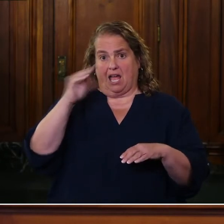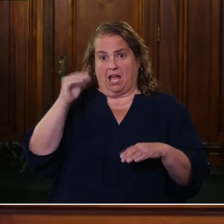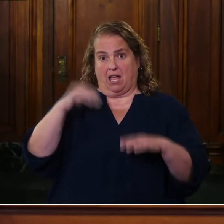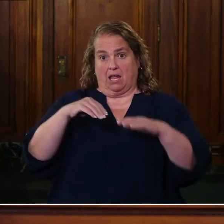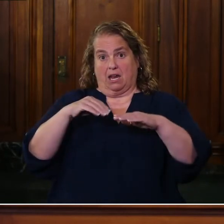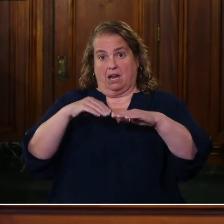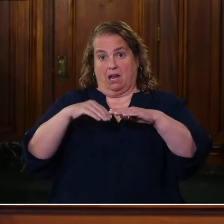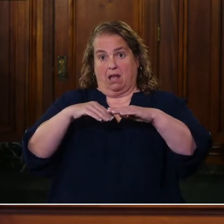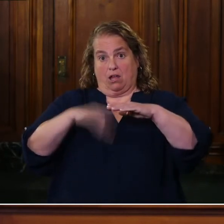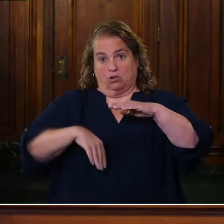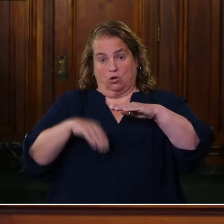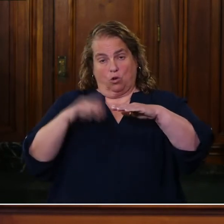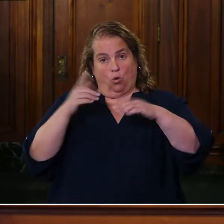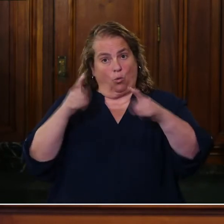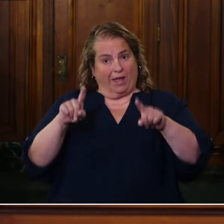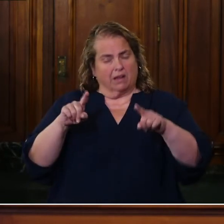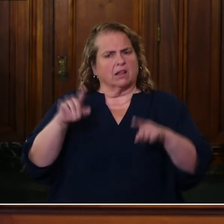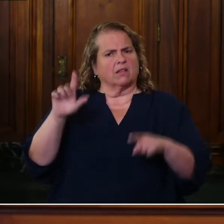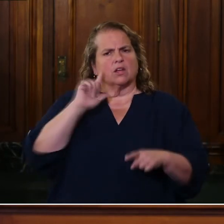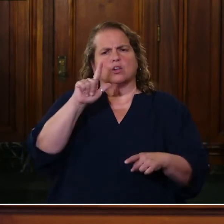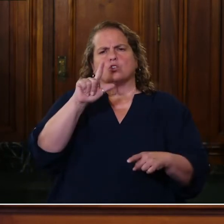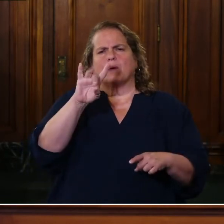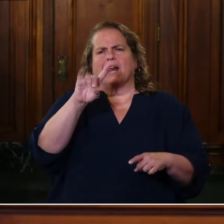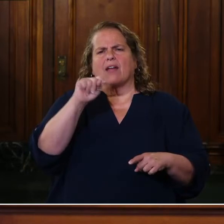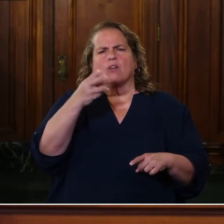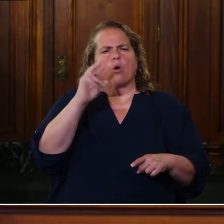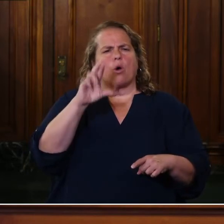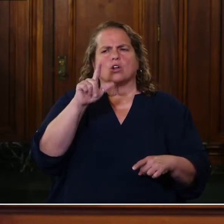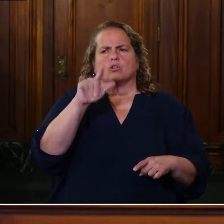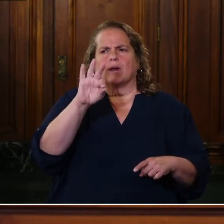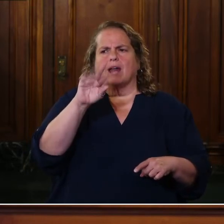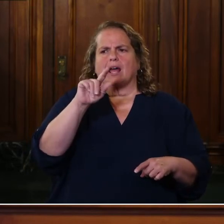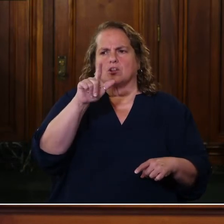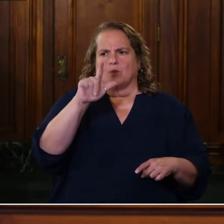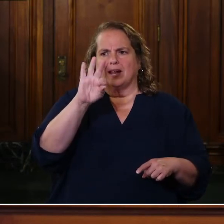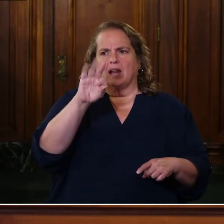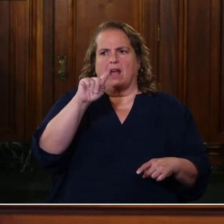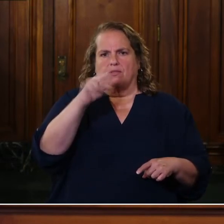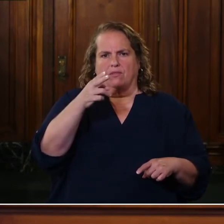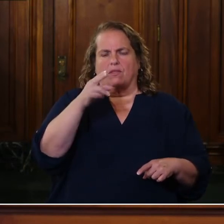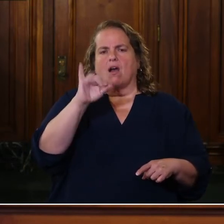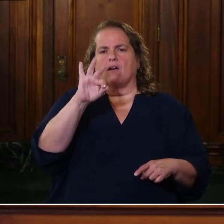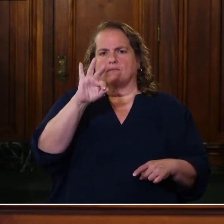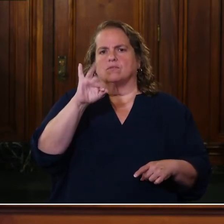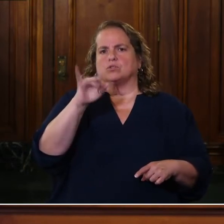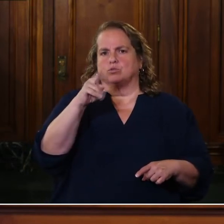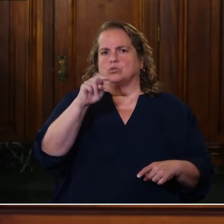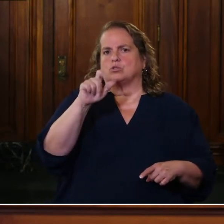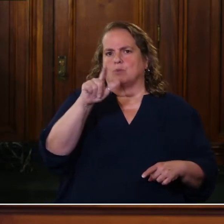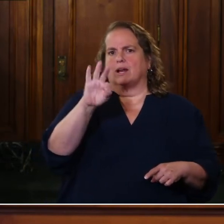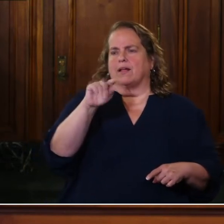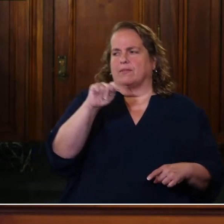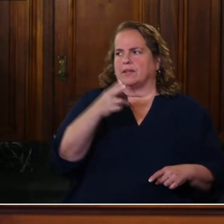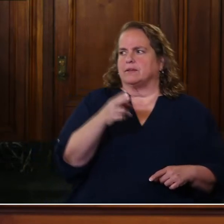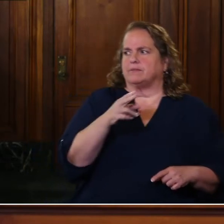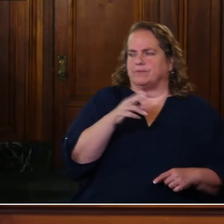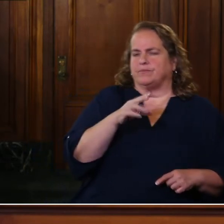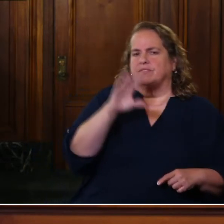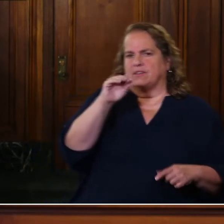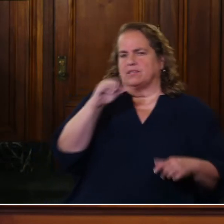That goes into effect either the 28th or the 29th, 29th. Catherine, let me read one more one.